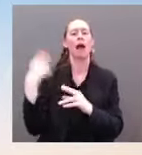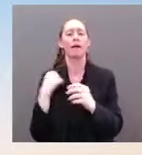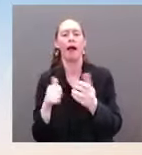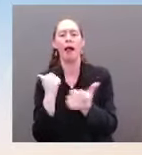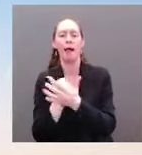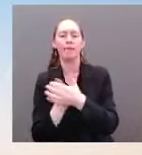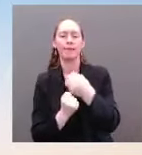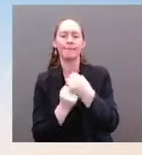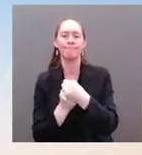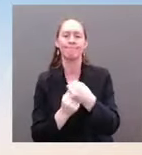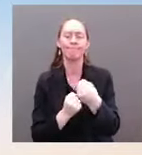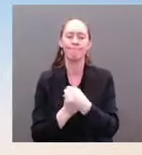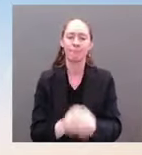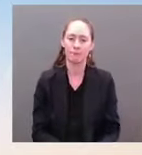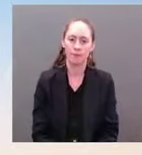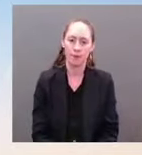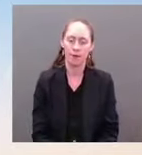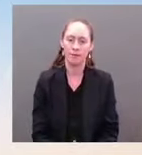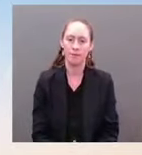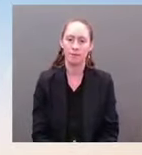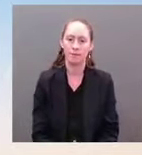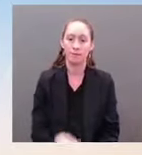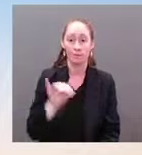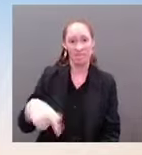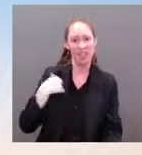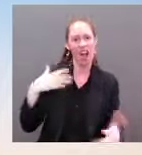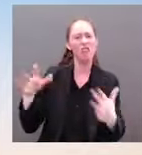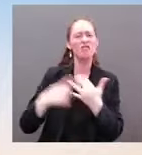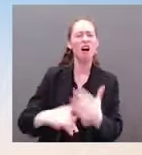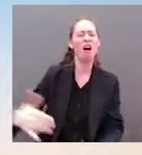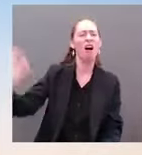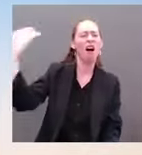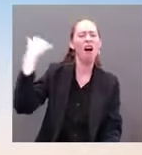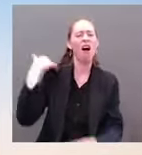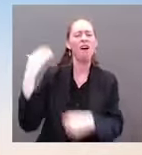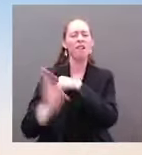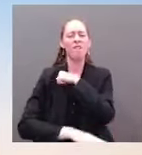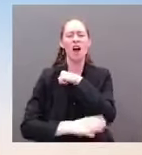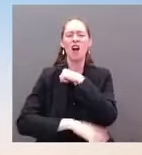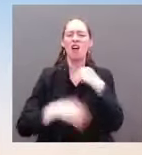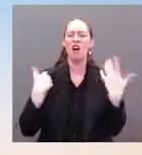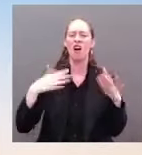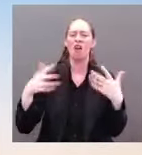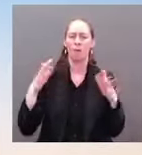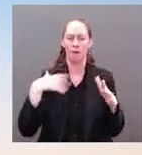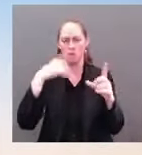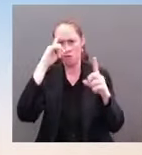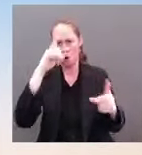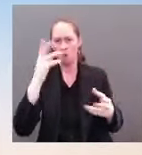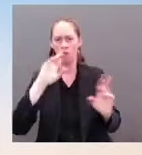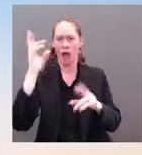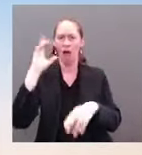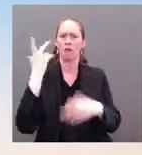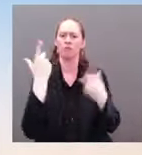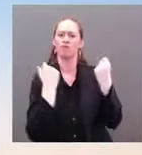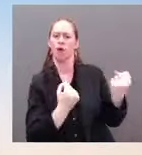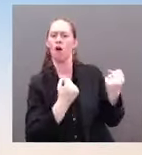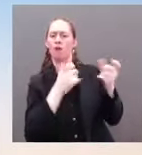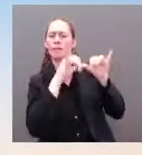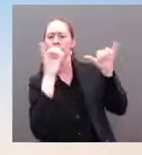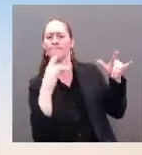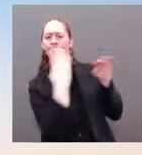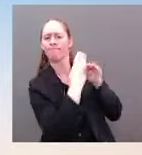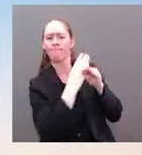fall, prompted by the President. Agencies like Energy, EPA, Treasury, and DHS have hosted both